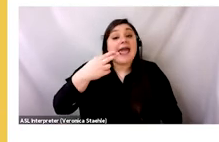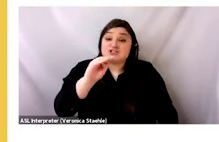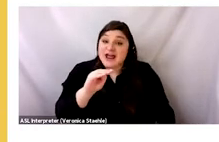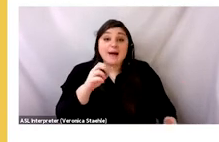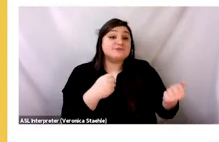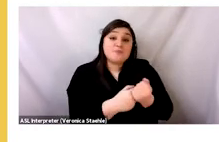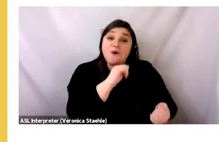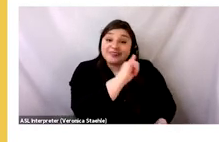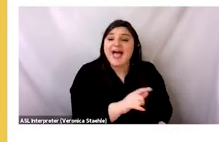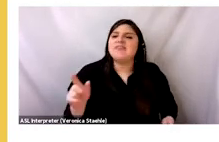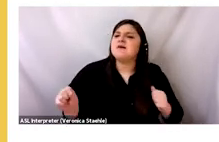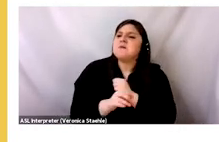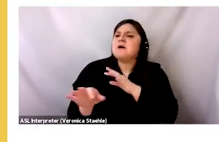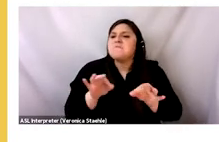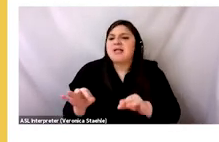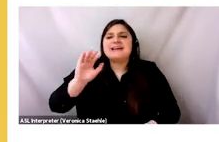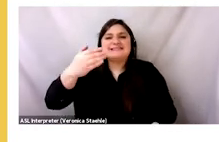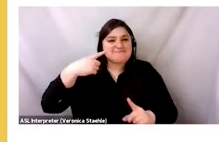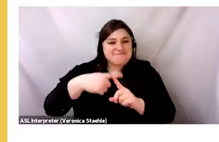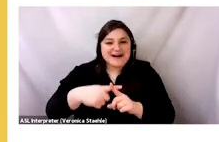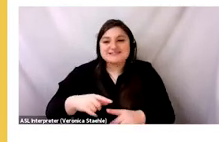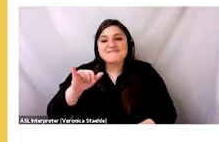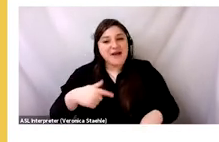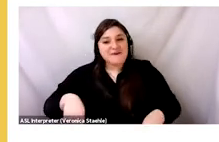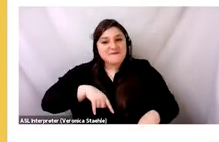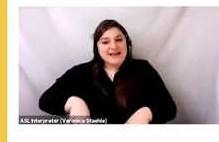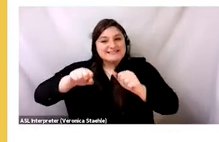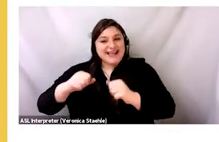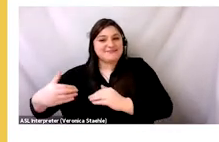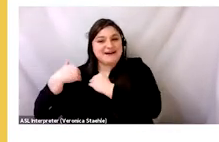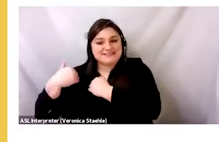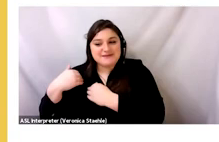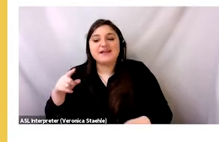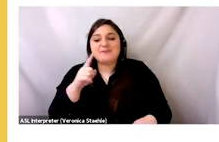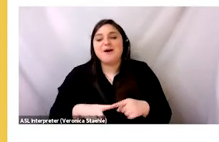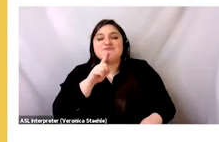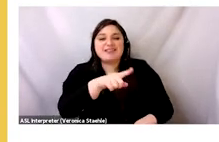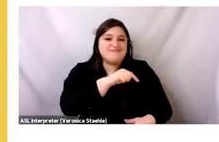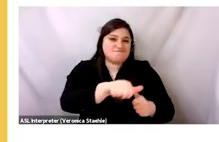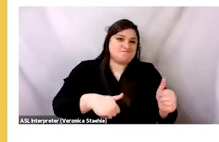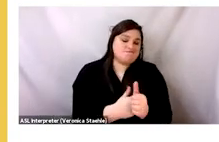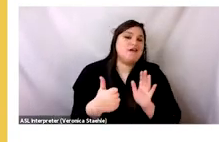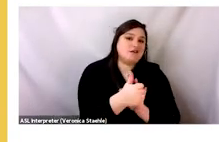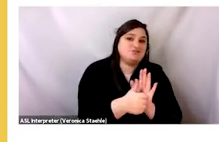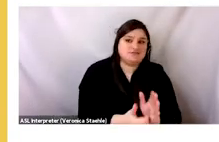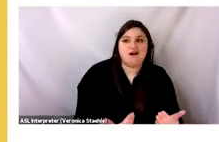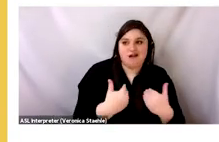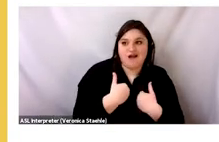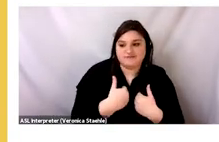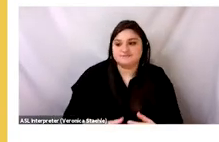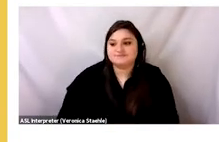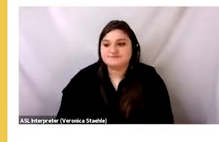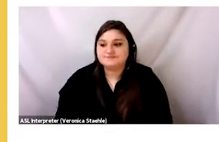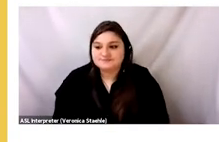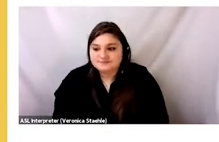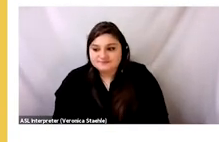brands like H&M. And this may seem positive, might seem like they're taking responsibility, but they're also really setting the agenda here.